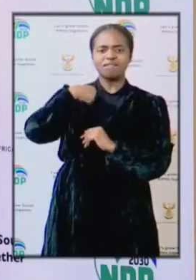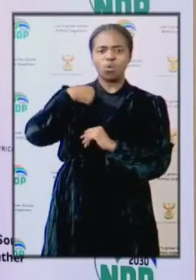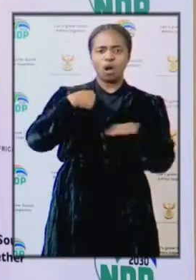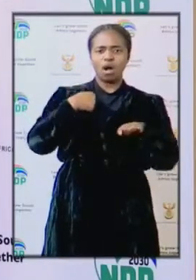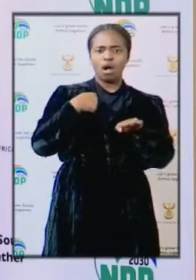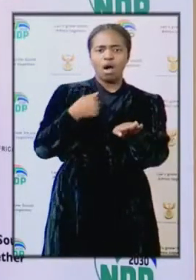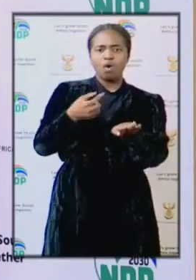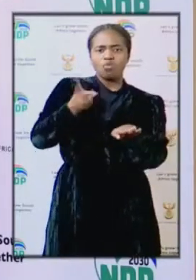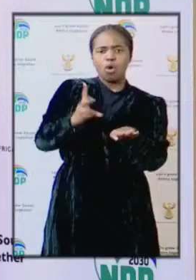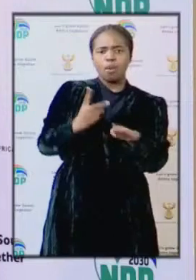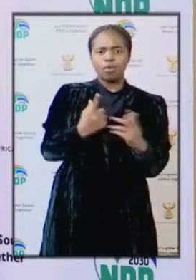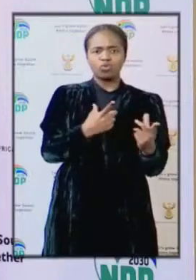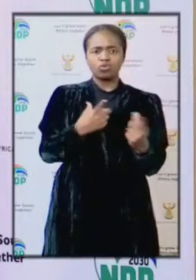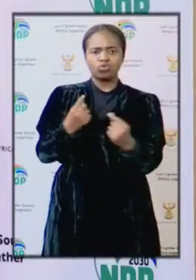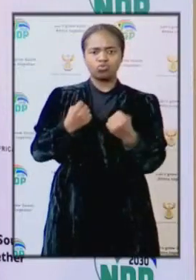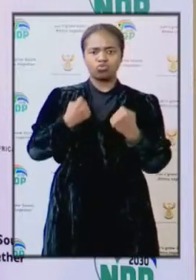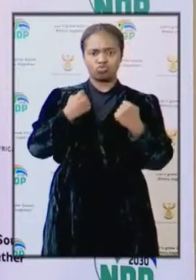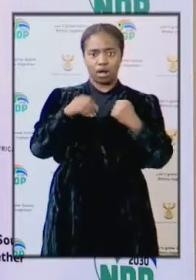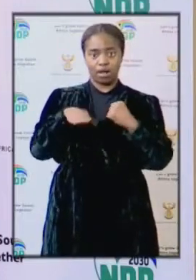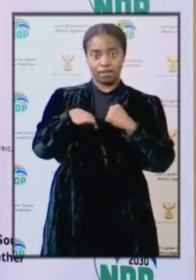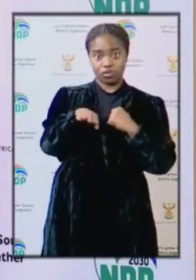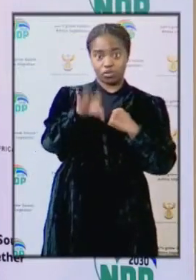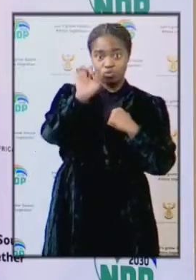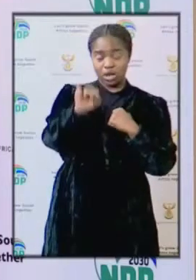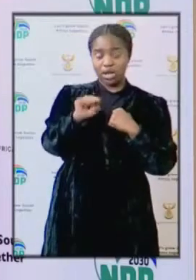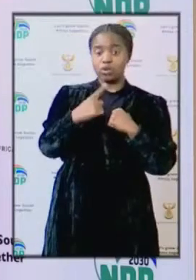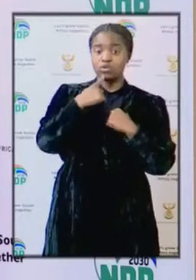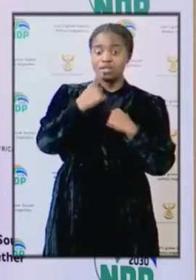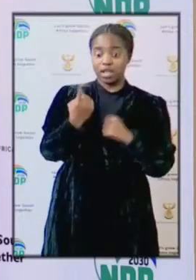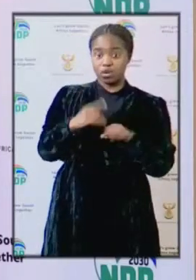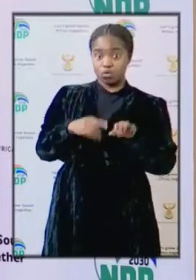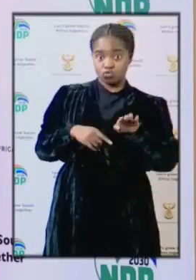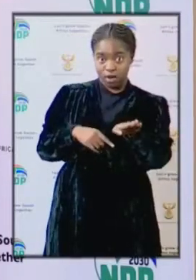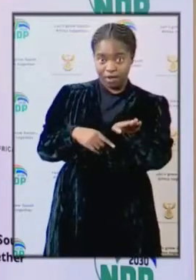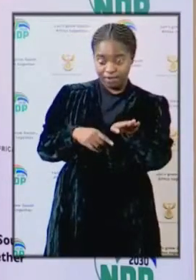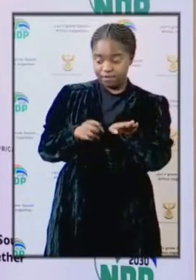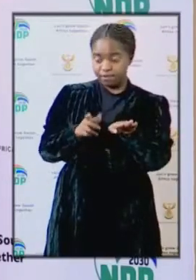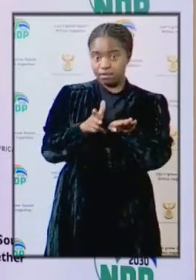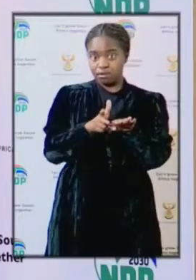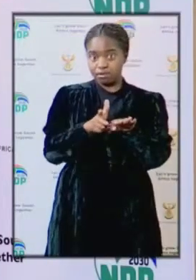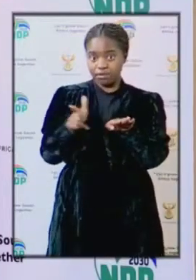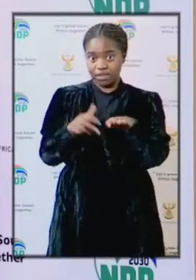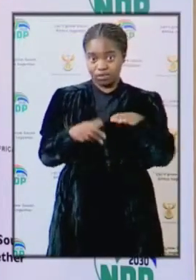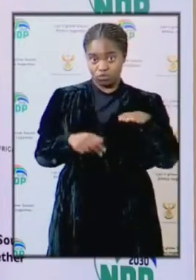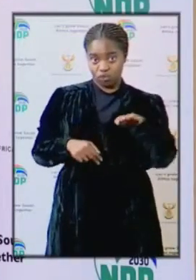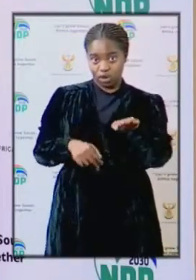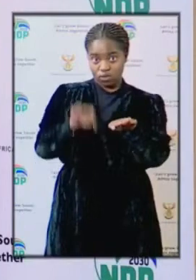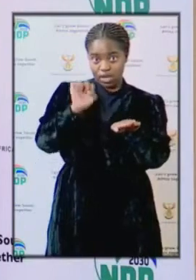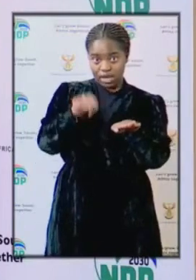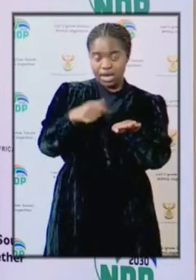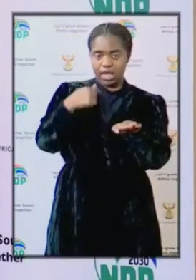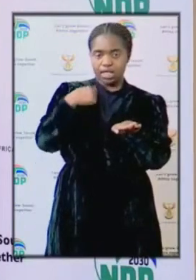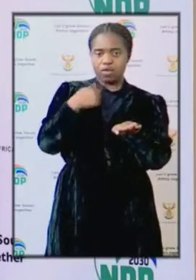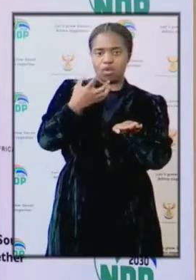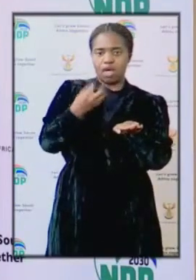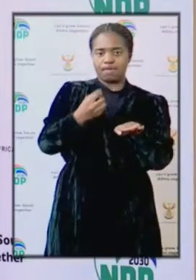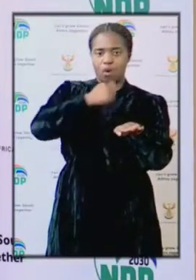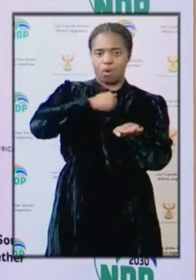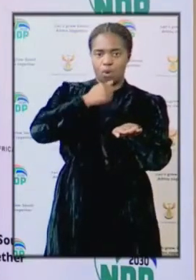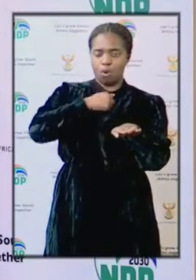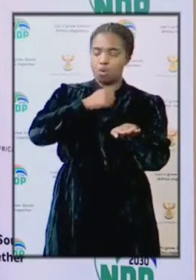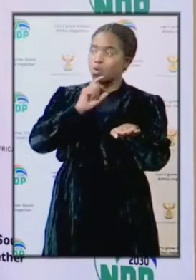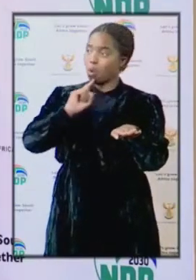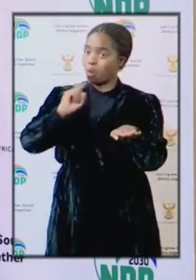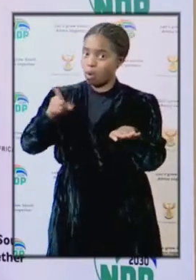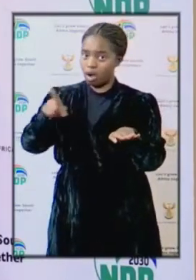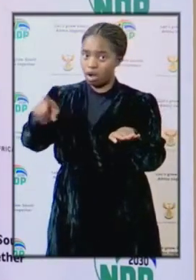to be able to do drive-throughs and all that. So you say you arrive, you park if you are driving and then you are given your ordering